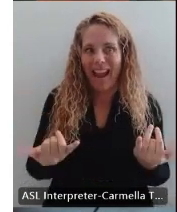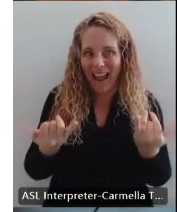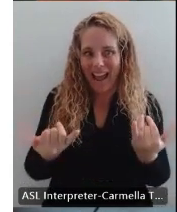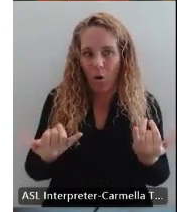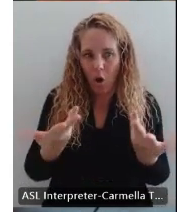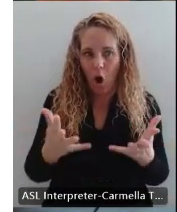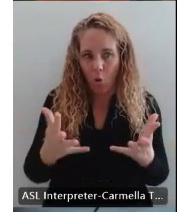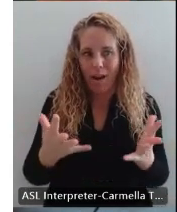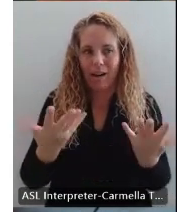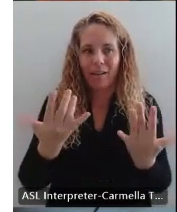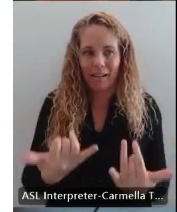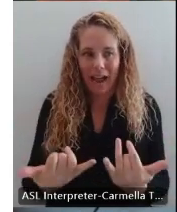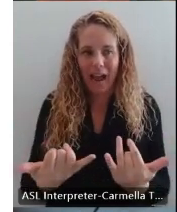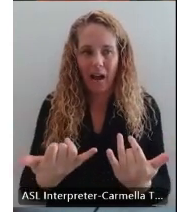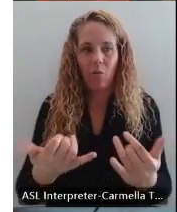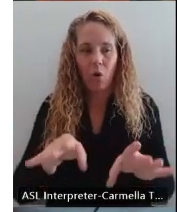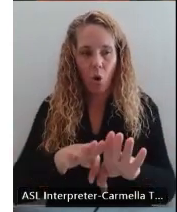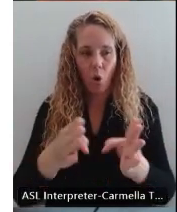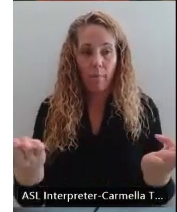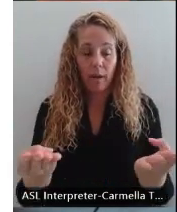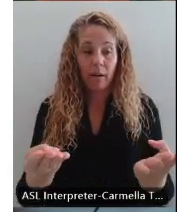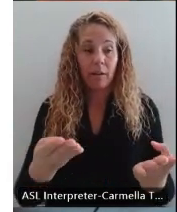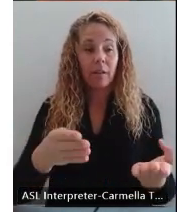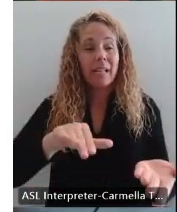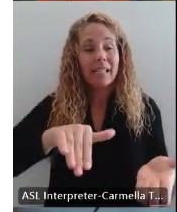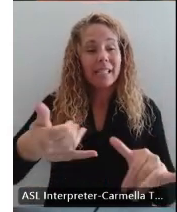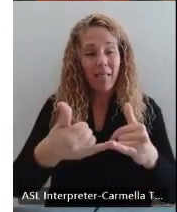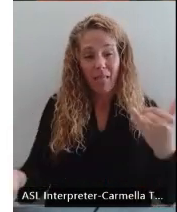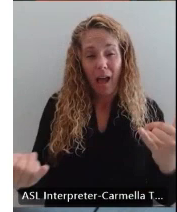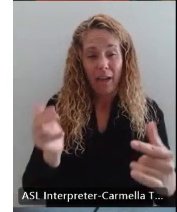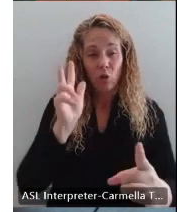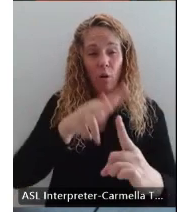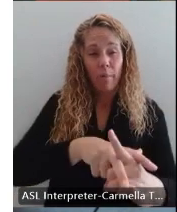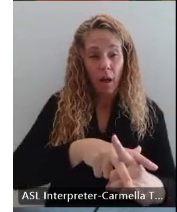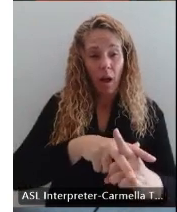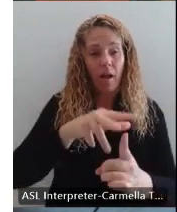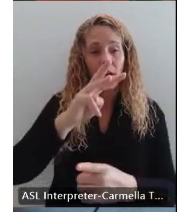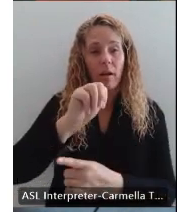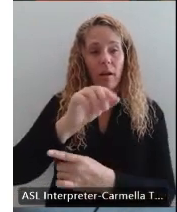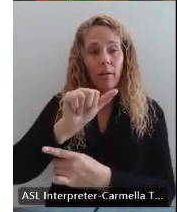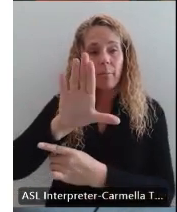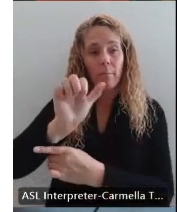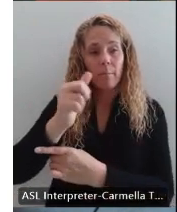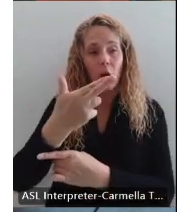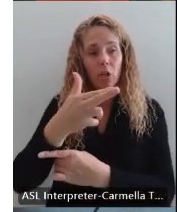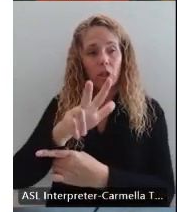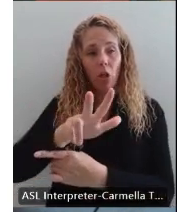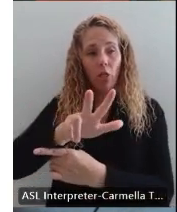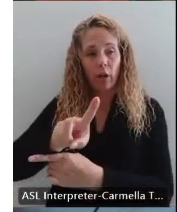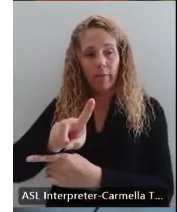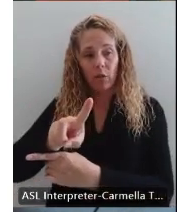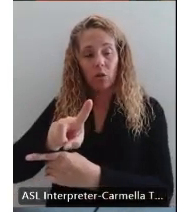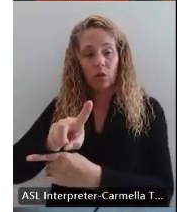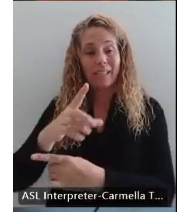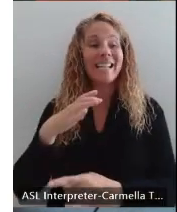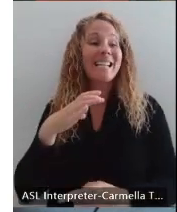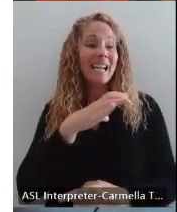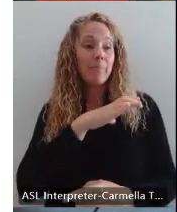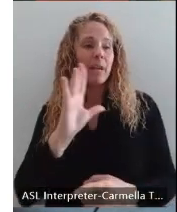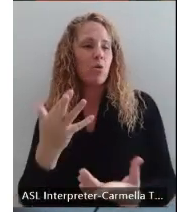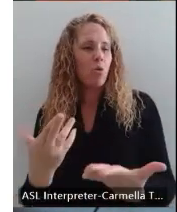now. The deadline to apply is March 31st. The committee will review